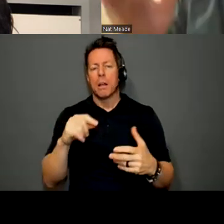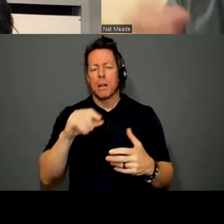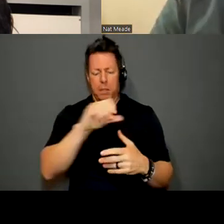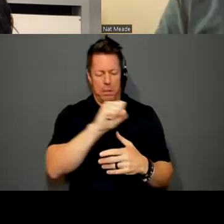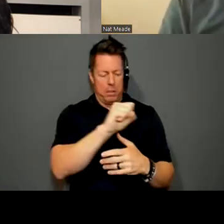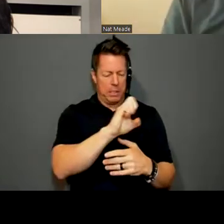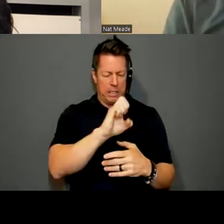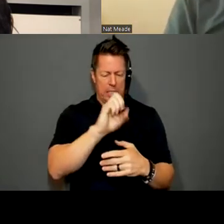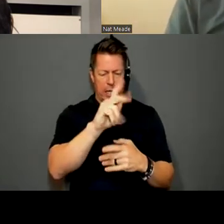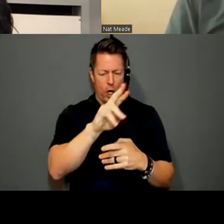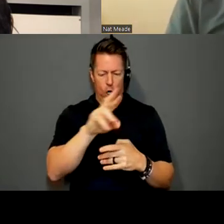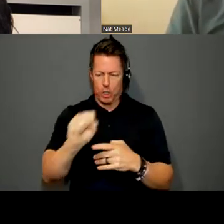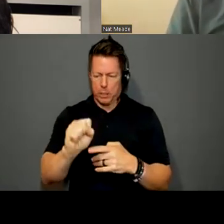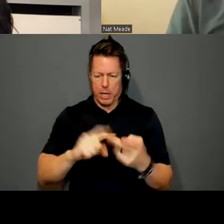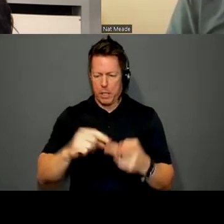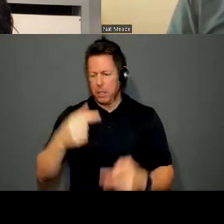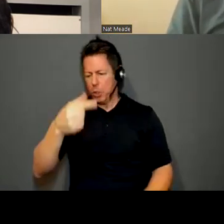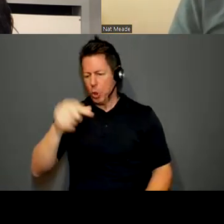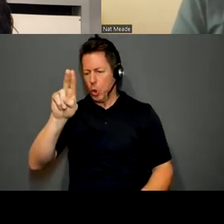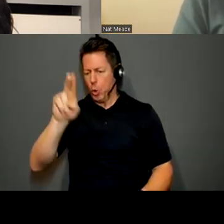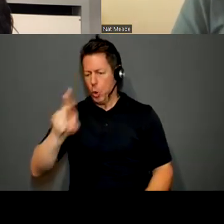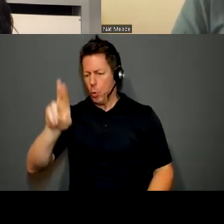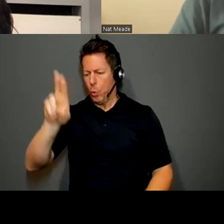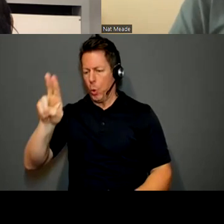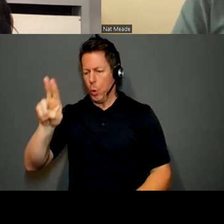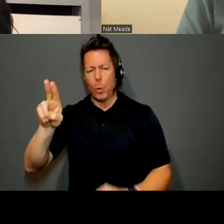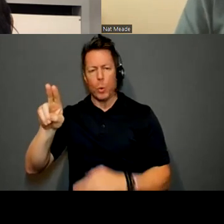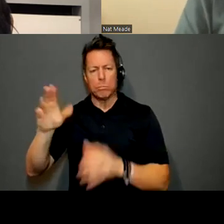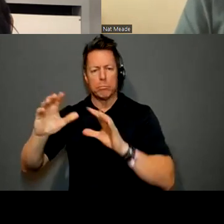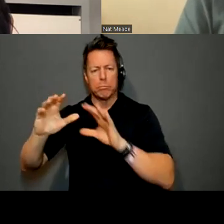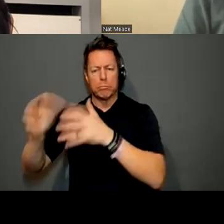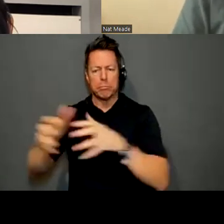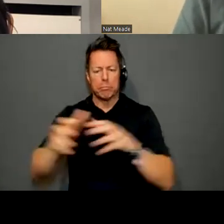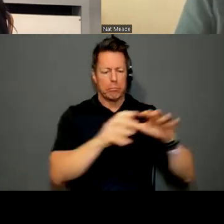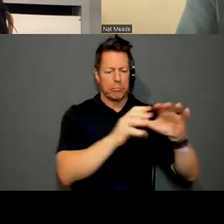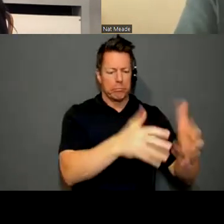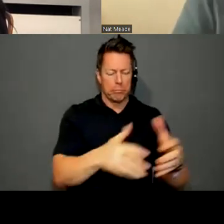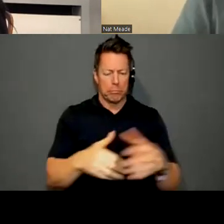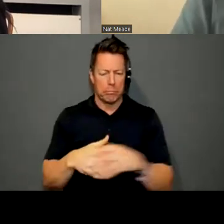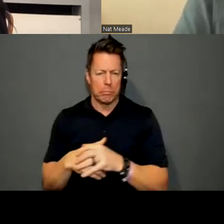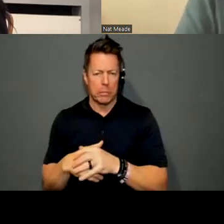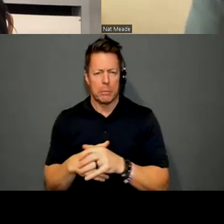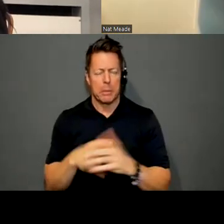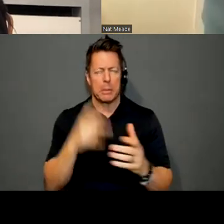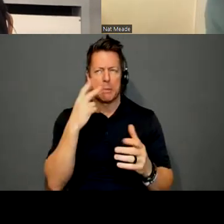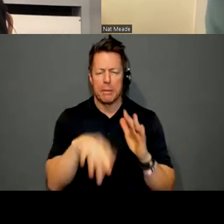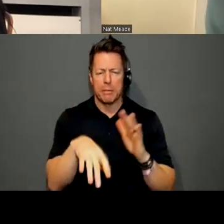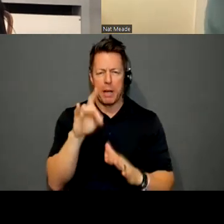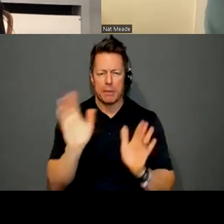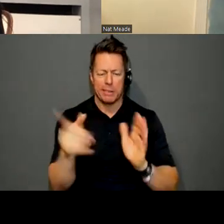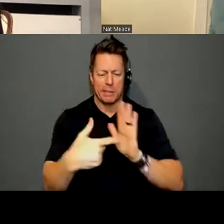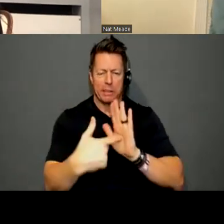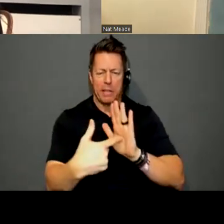gurus. And so I had these kind of, let's see if I can find an example,